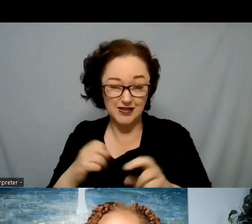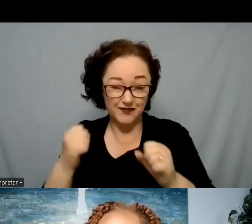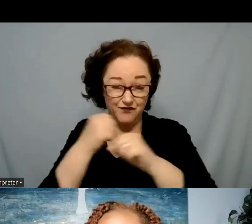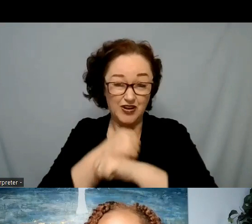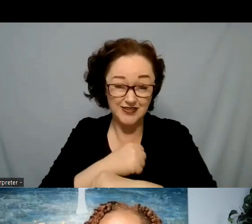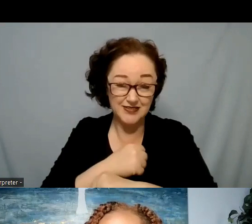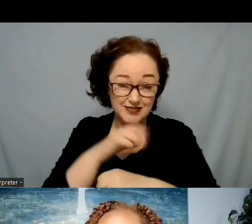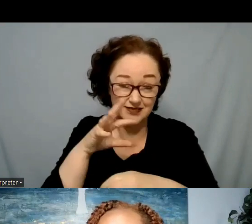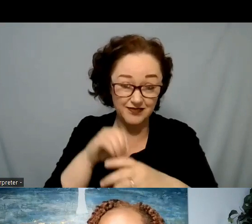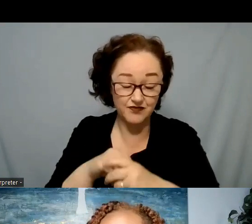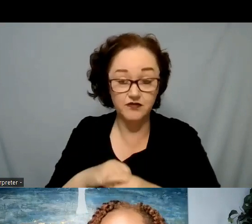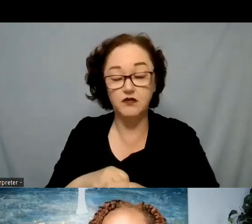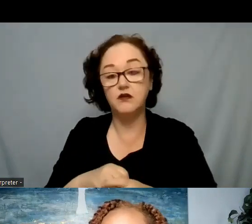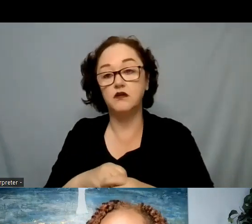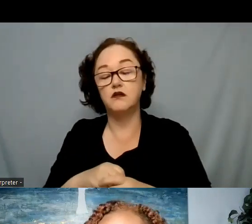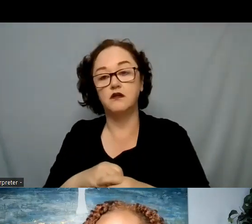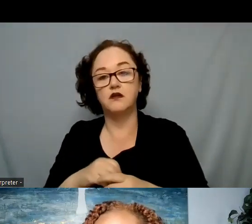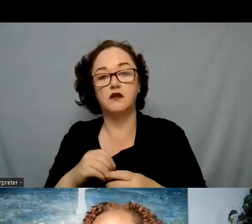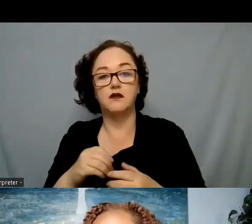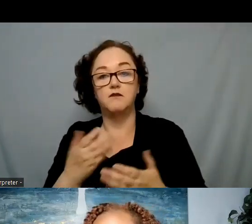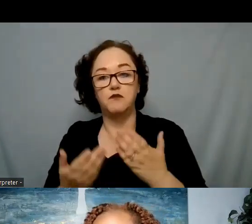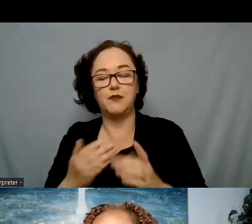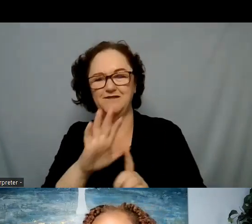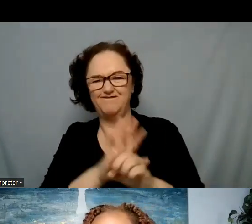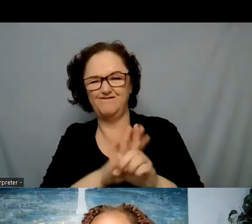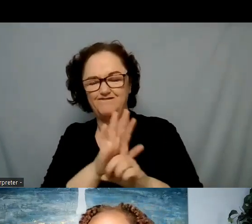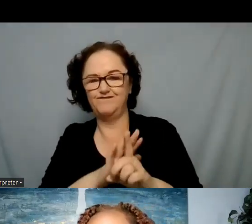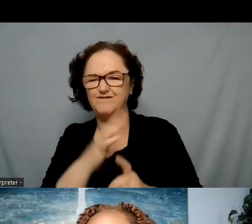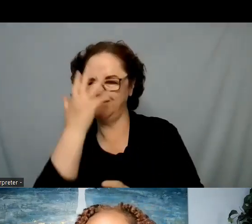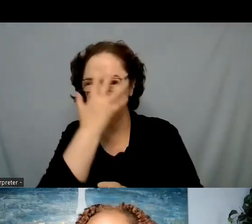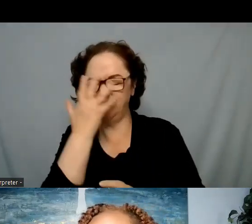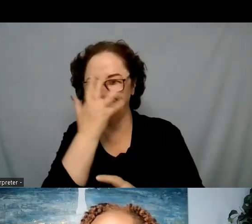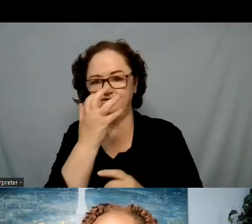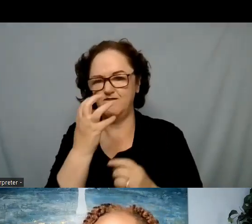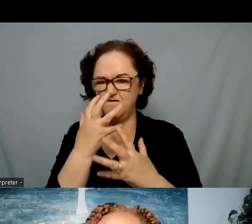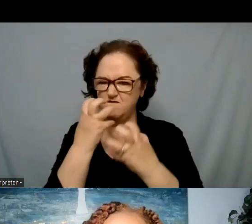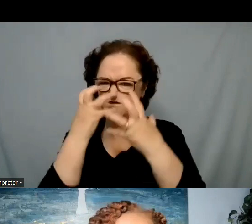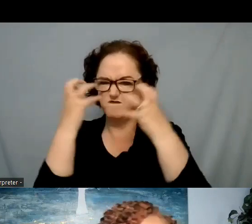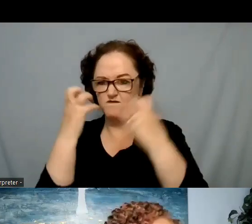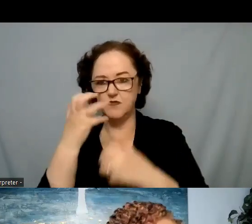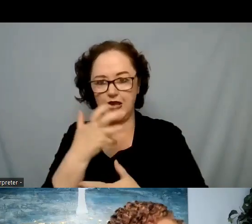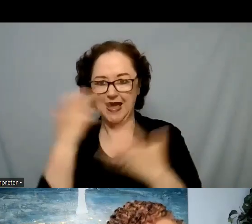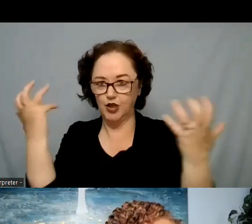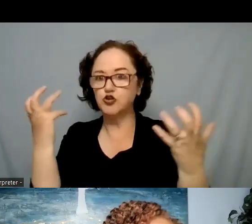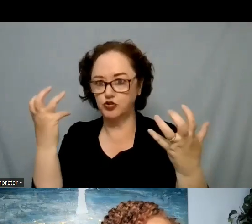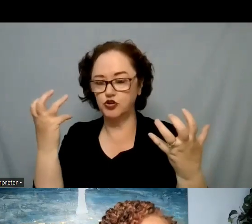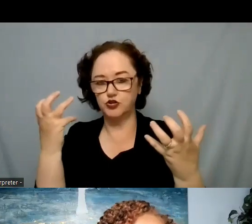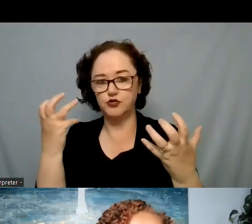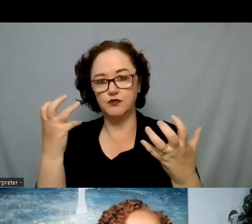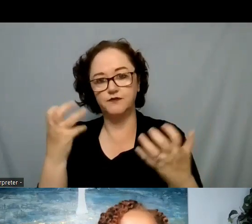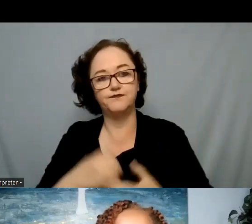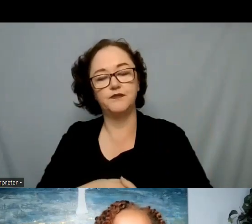as being very angry and irritable and so let's go ahead and go to the next one